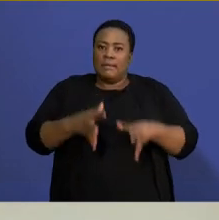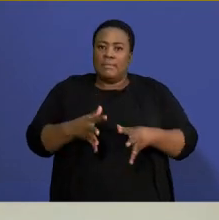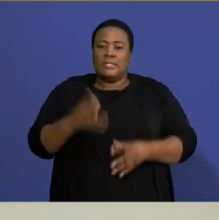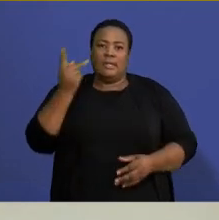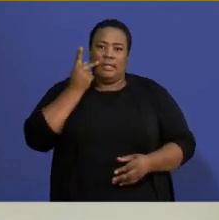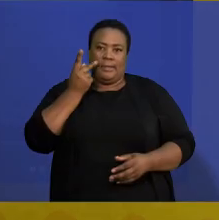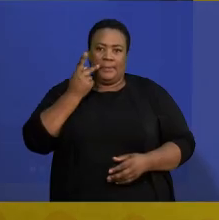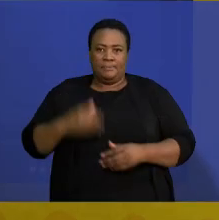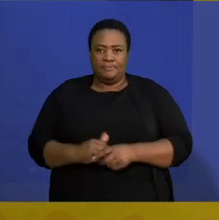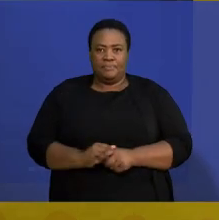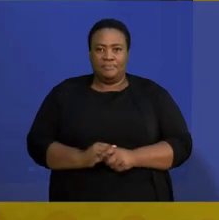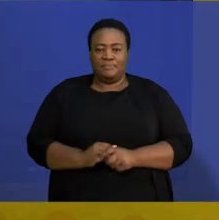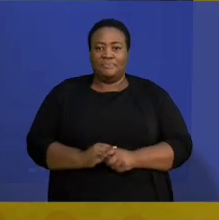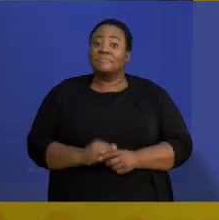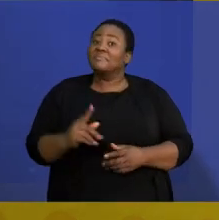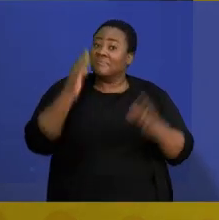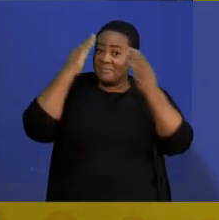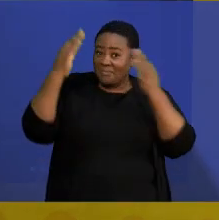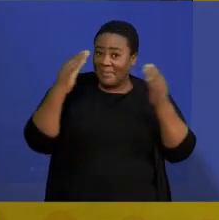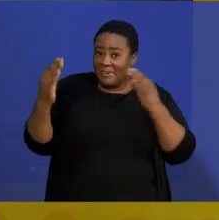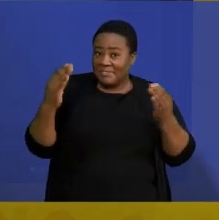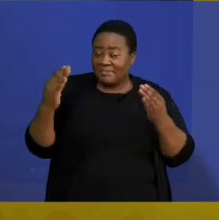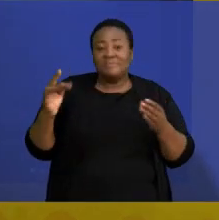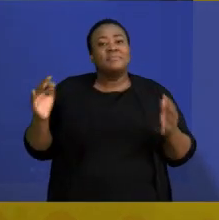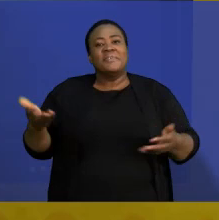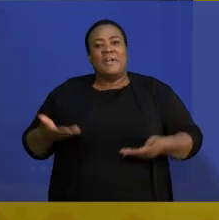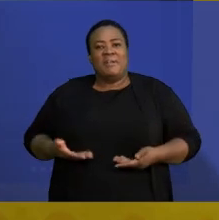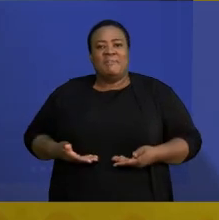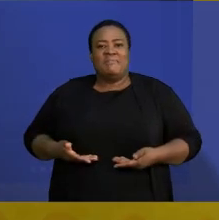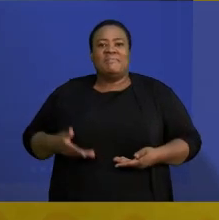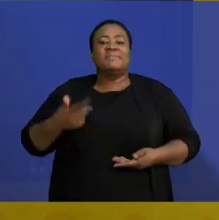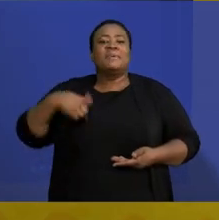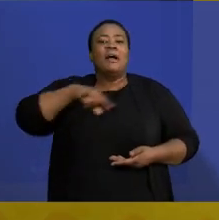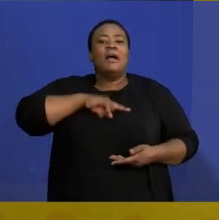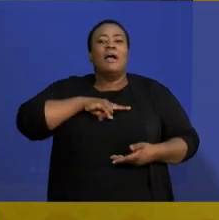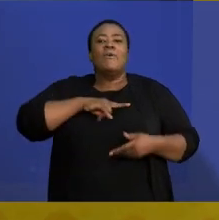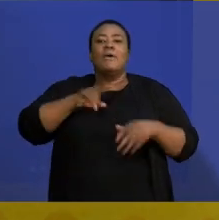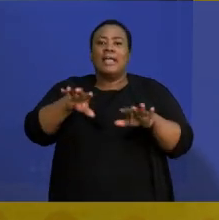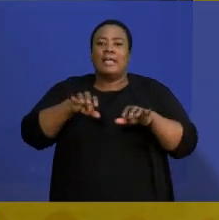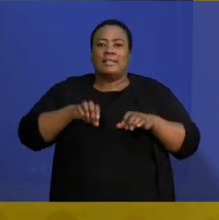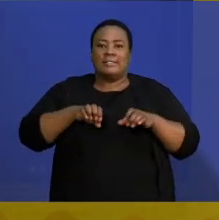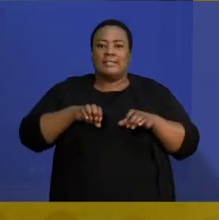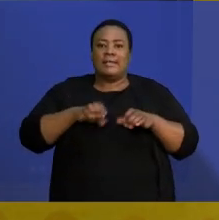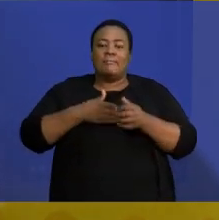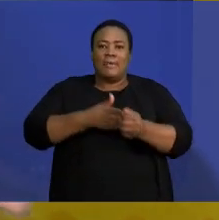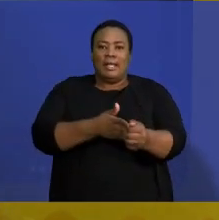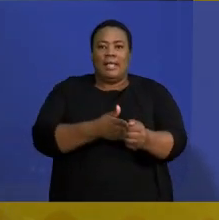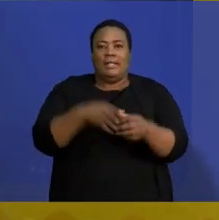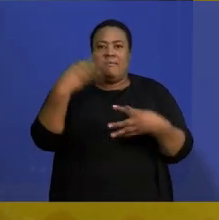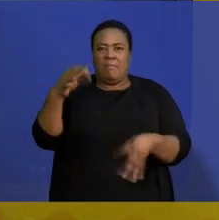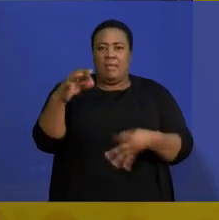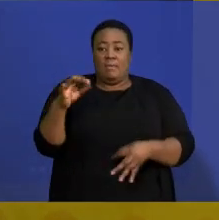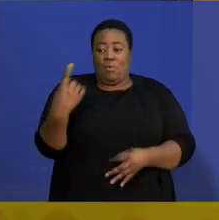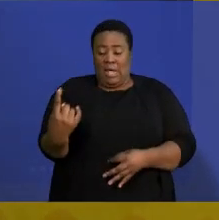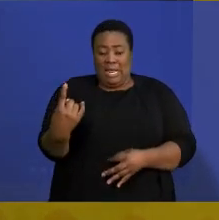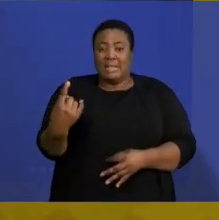So over to you. Hi, guys. Welcome to our exam guide, Paper 1, Mathematics. So everything that I'm going